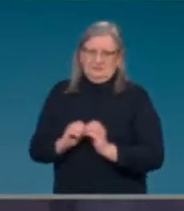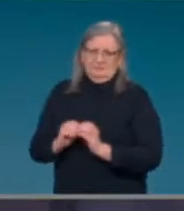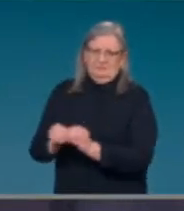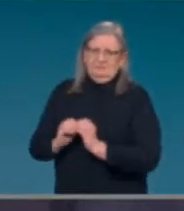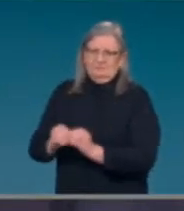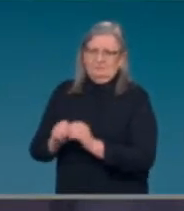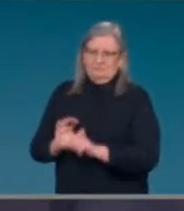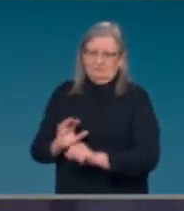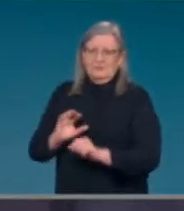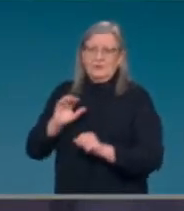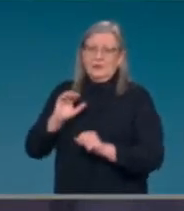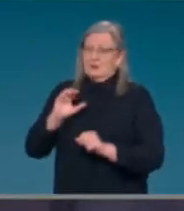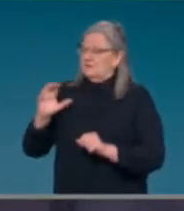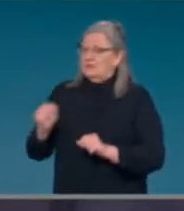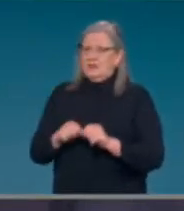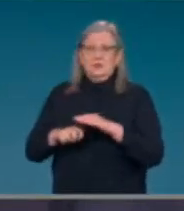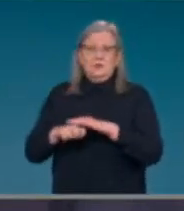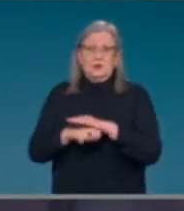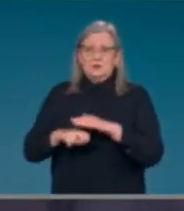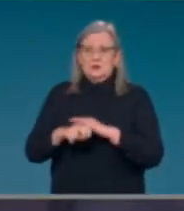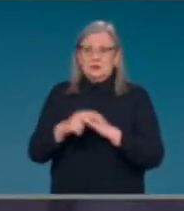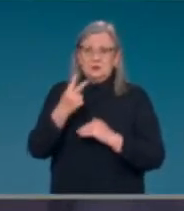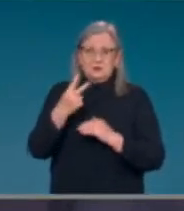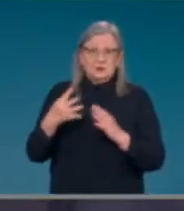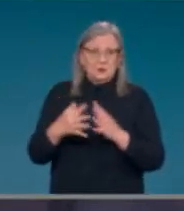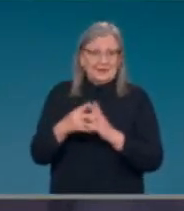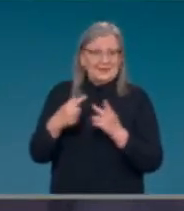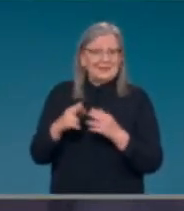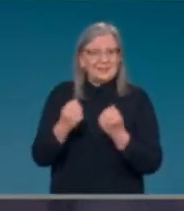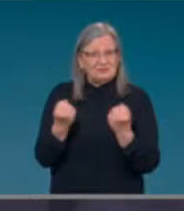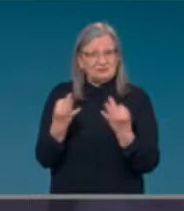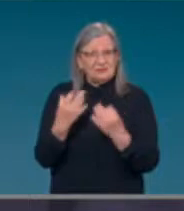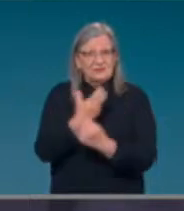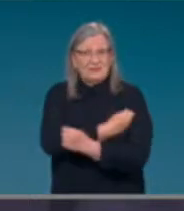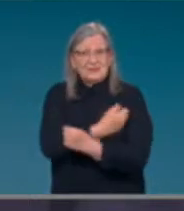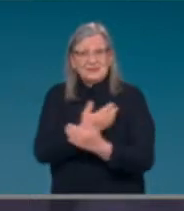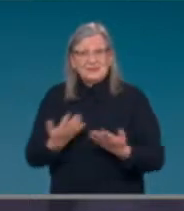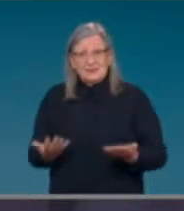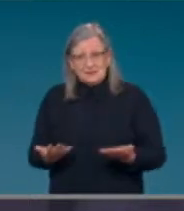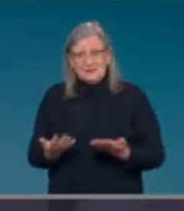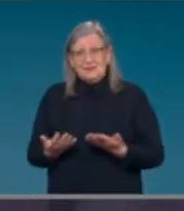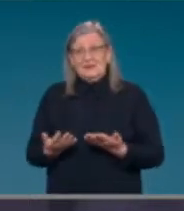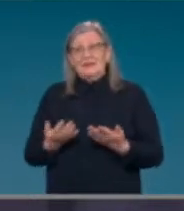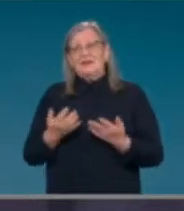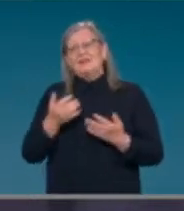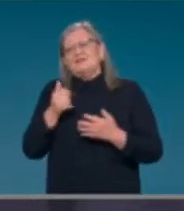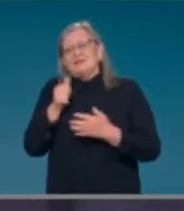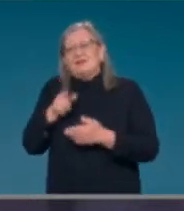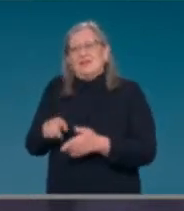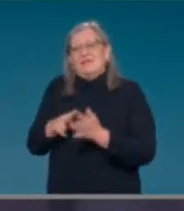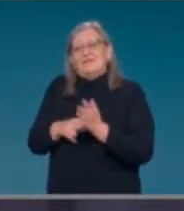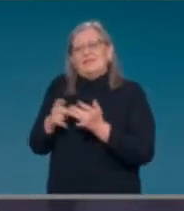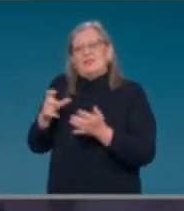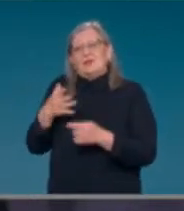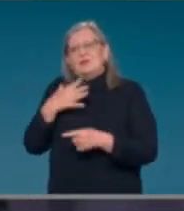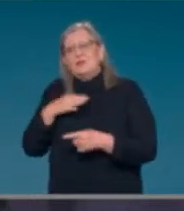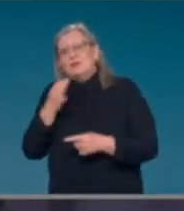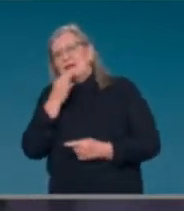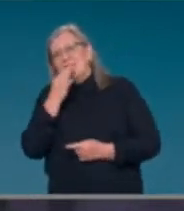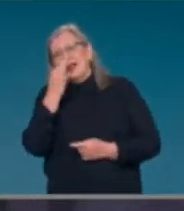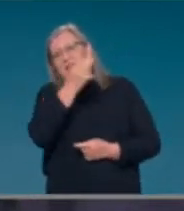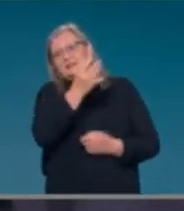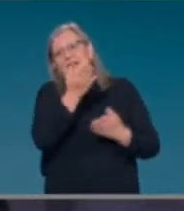if you haven't been vaccinated. If the state wishes to seek the exemption for the players, not any one particular player,